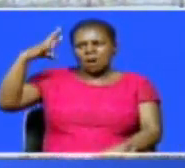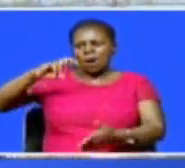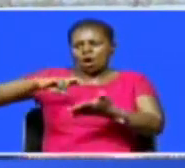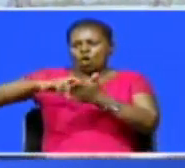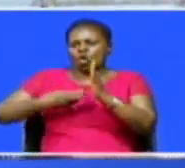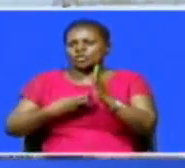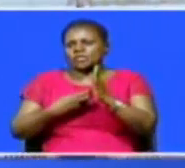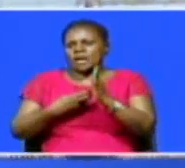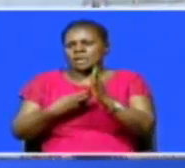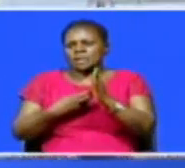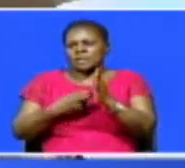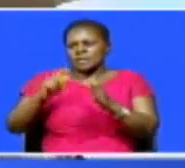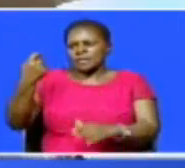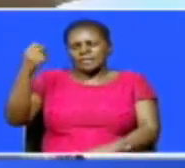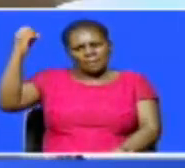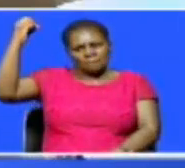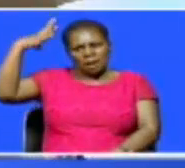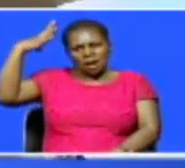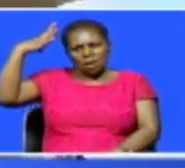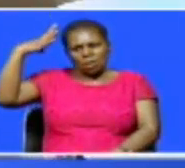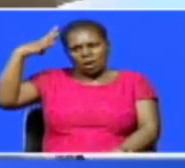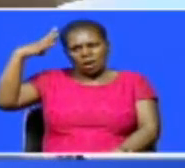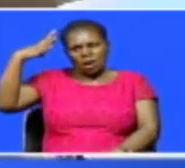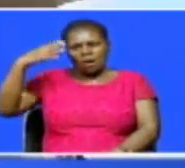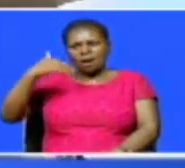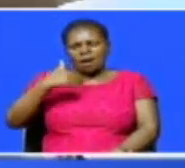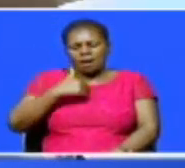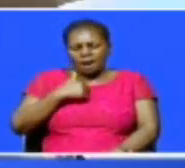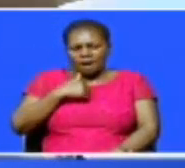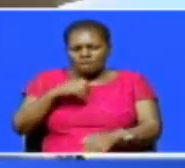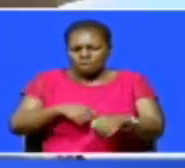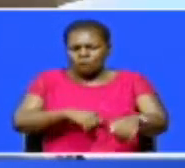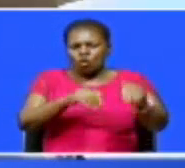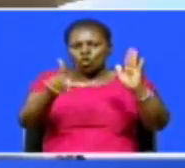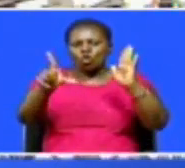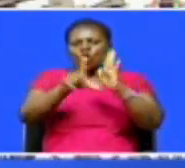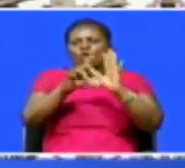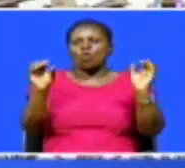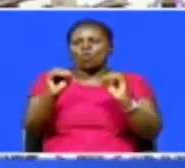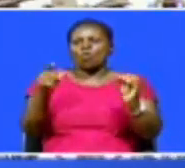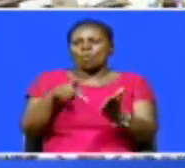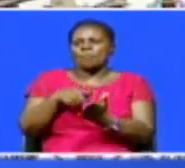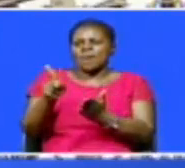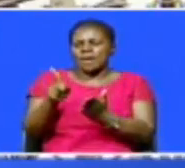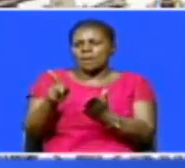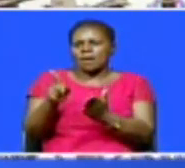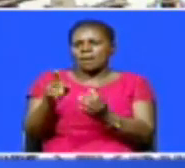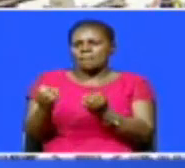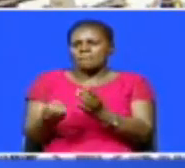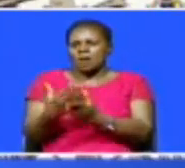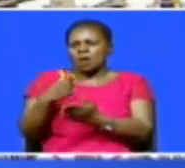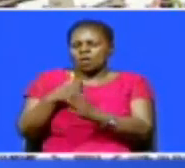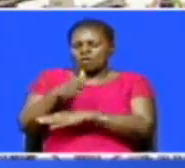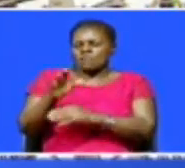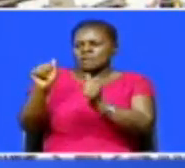contracts, which means Kenya Power will not be bound by the existing contractual pacts on payment of electricity generated by